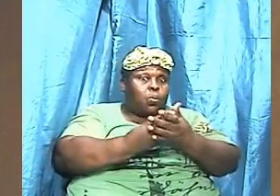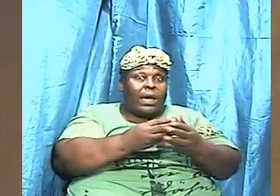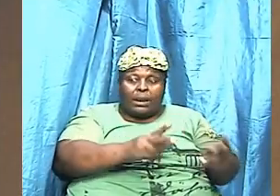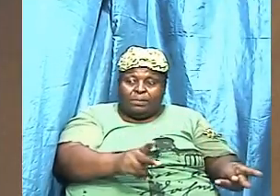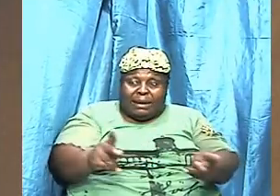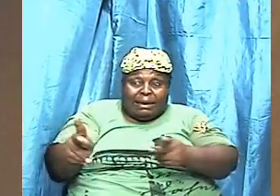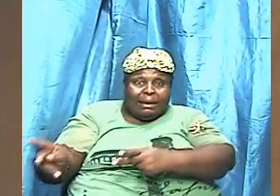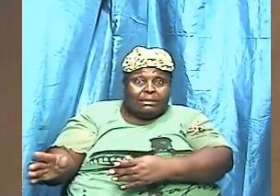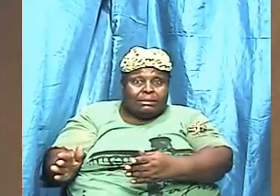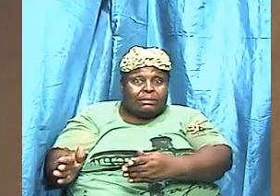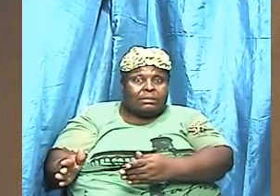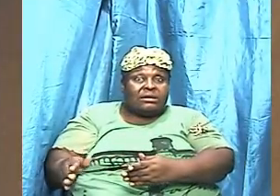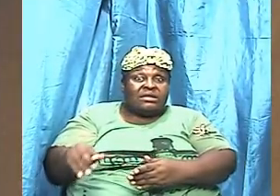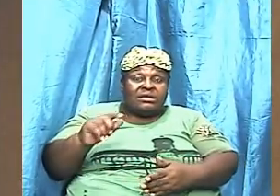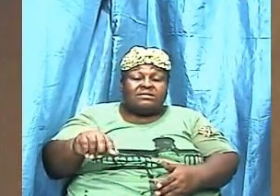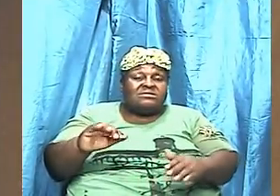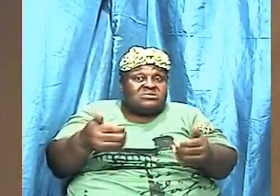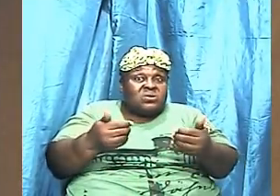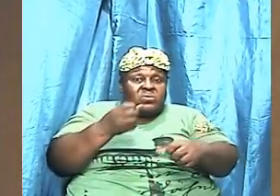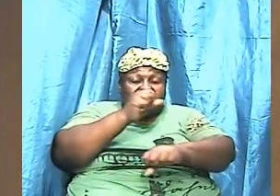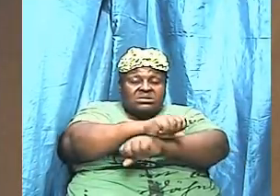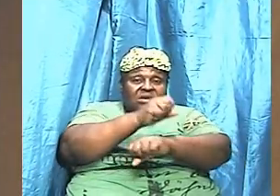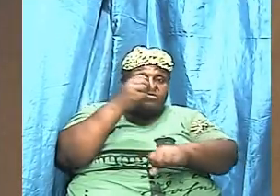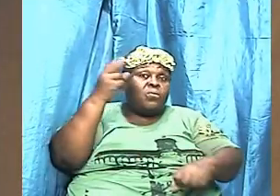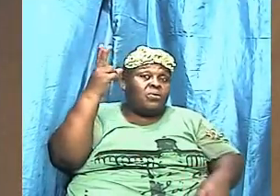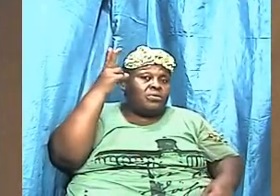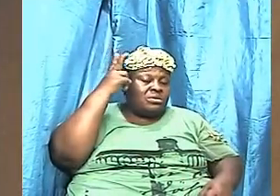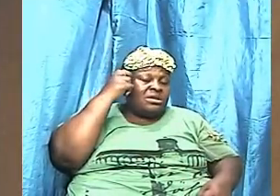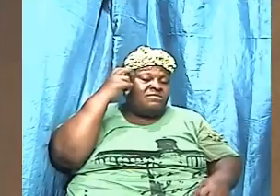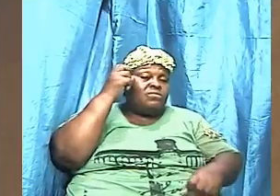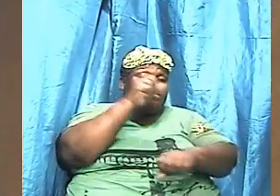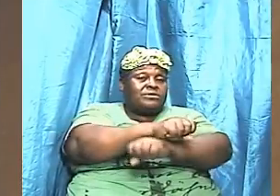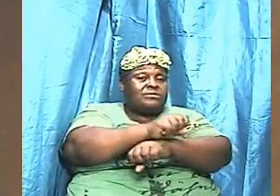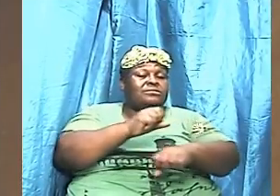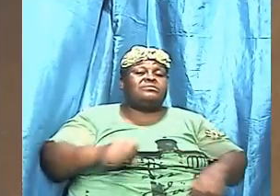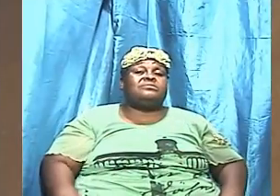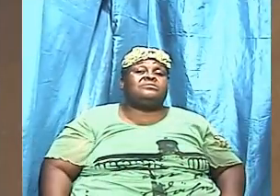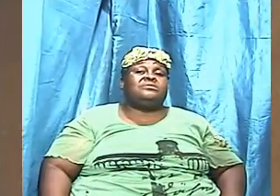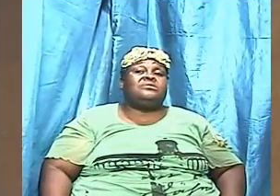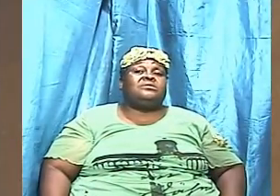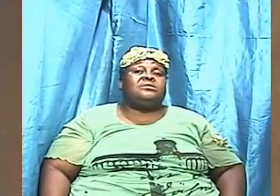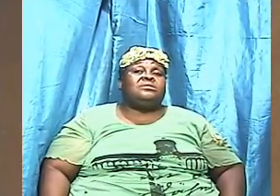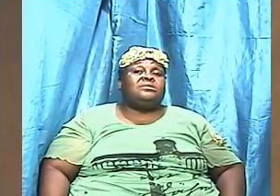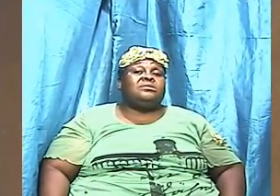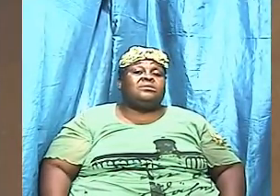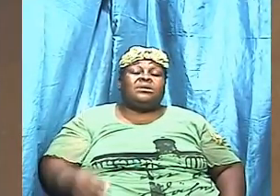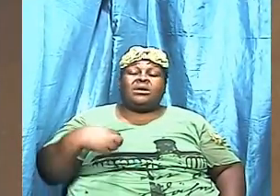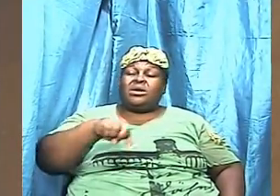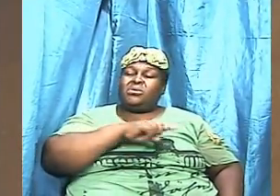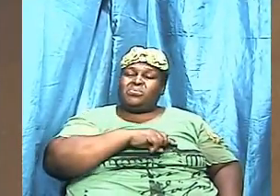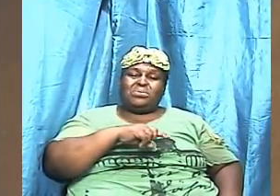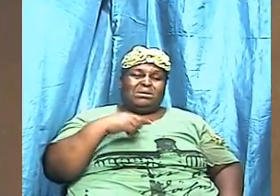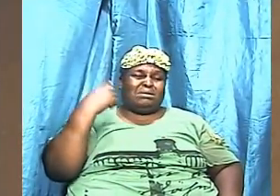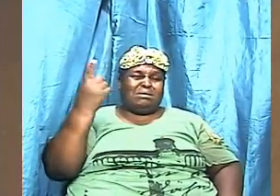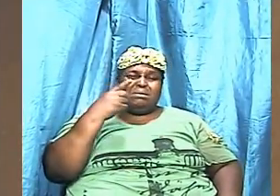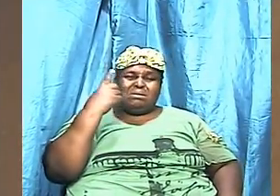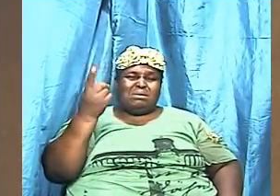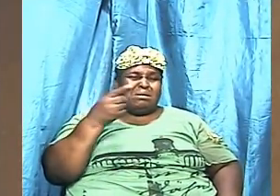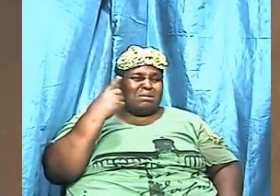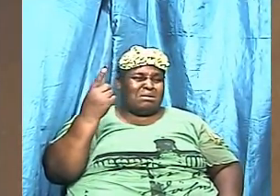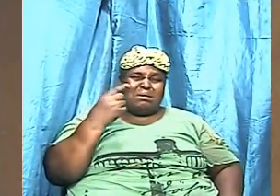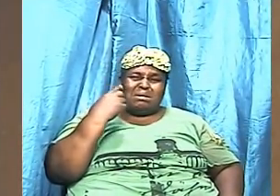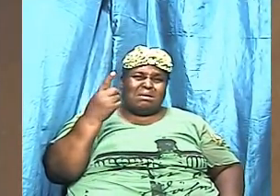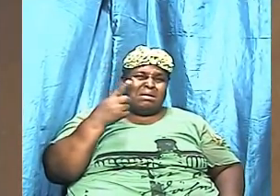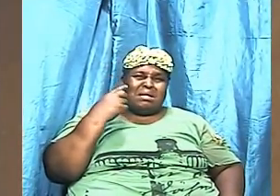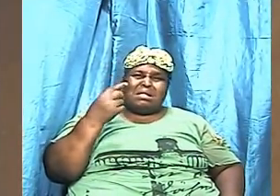adversary work and we always end up being